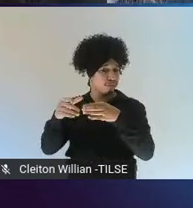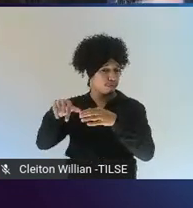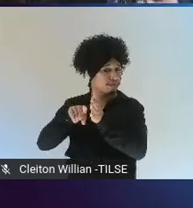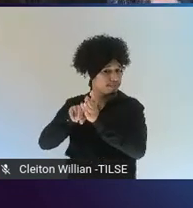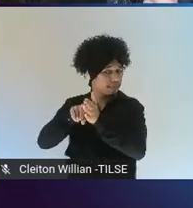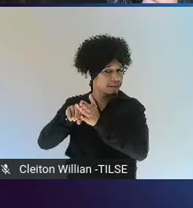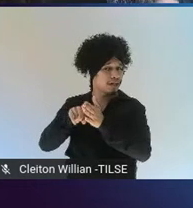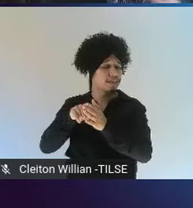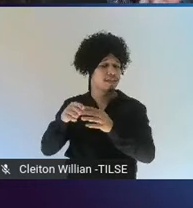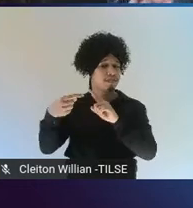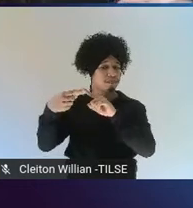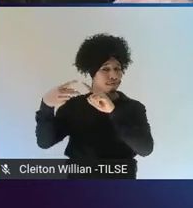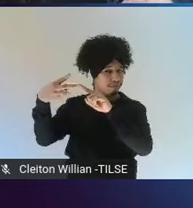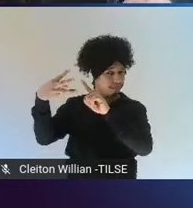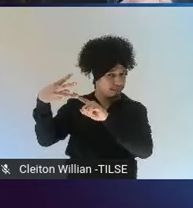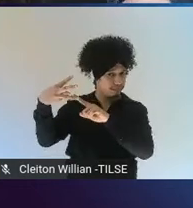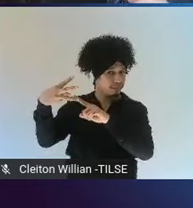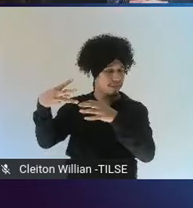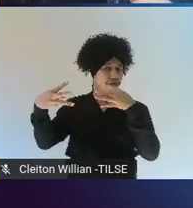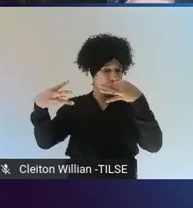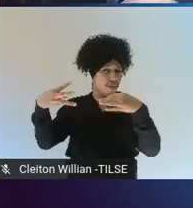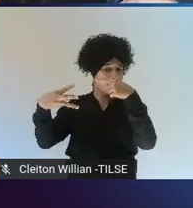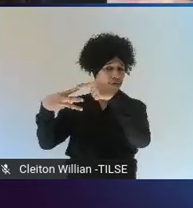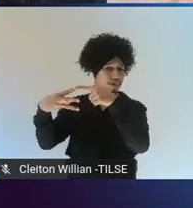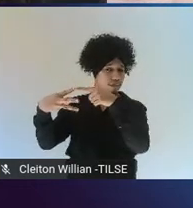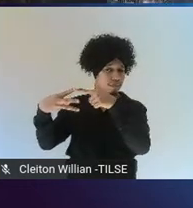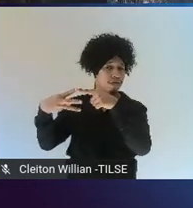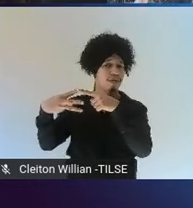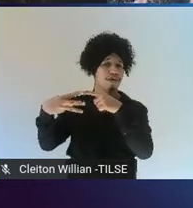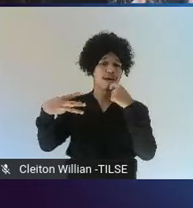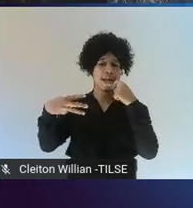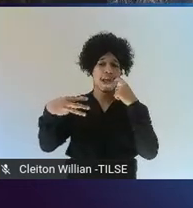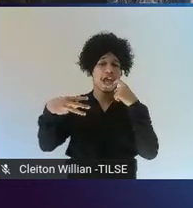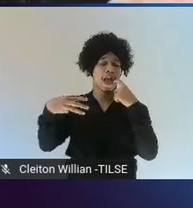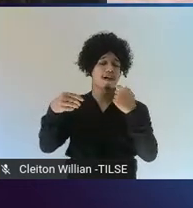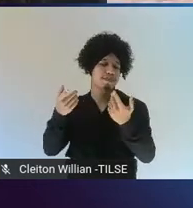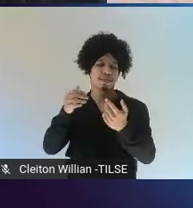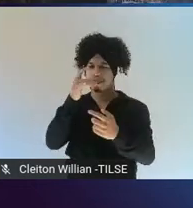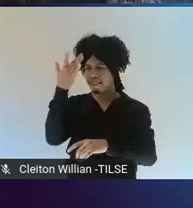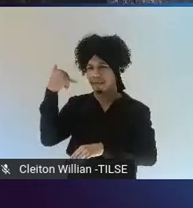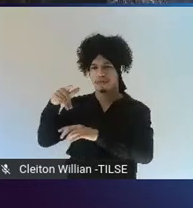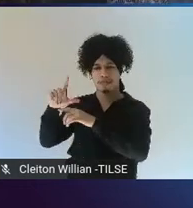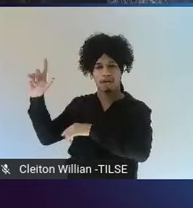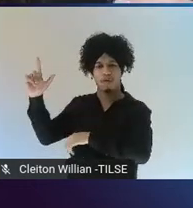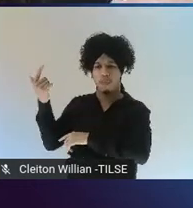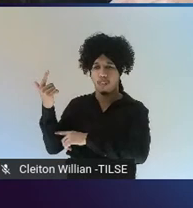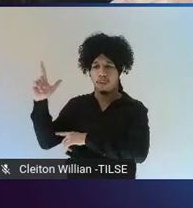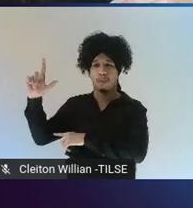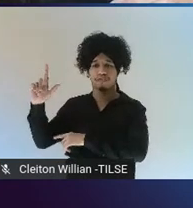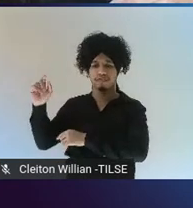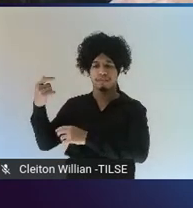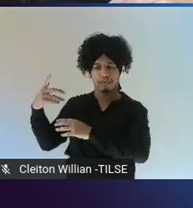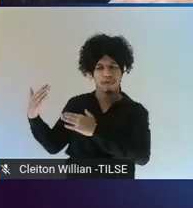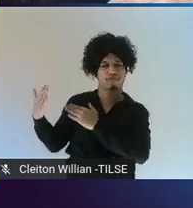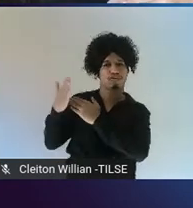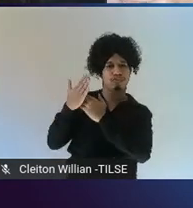first one, of course, is stakeholders need to be involved when these programs are being developed and when they're being implemented.